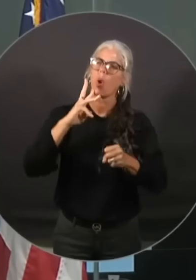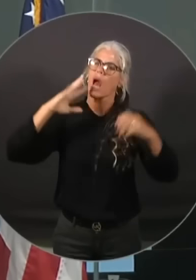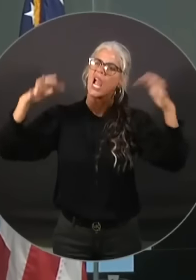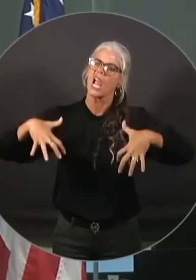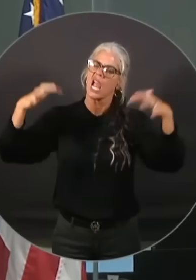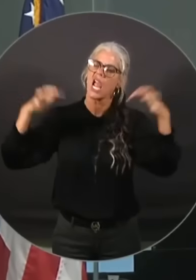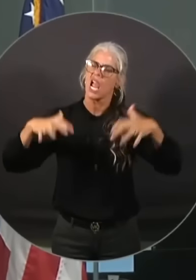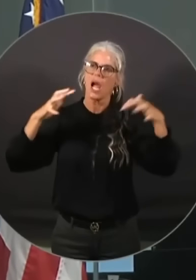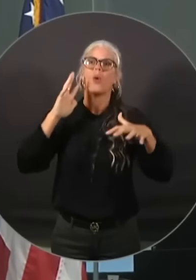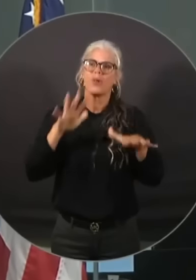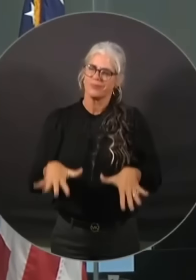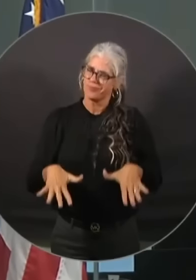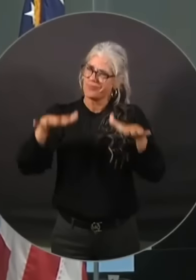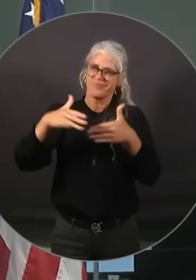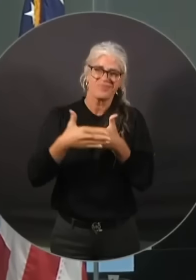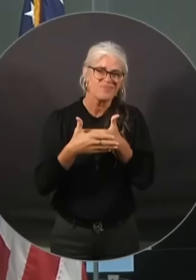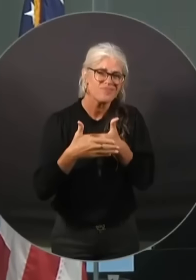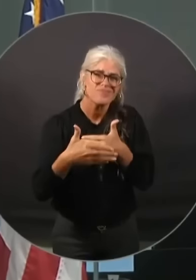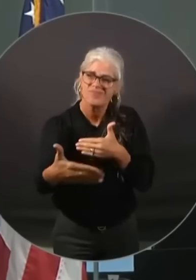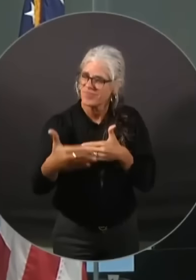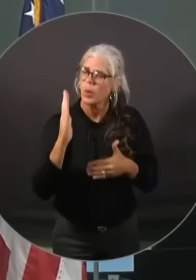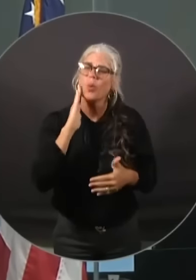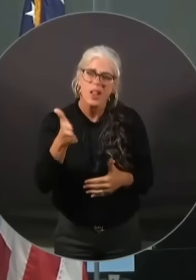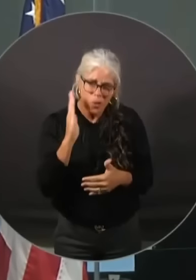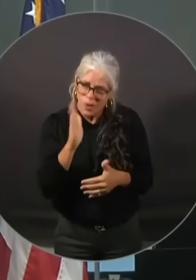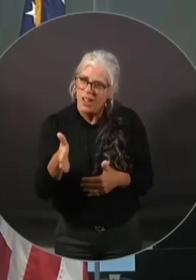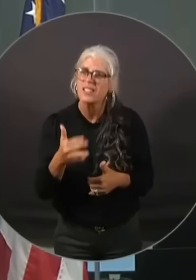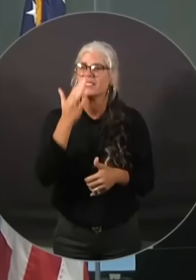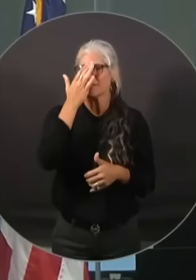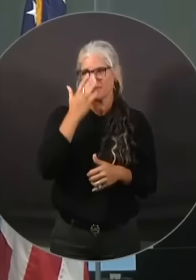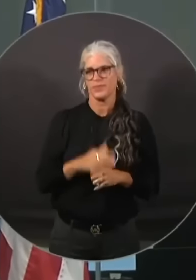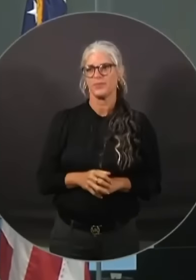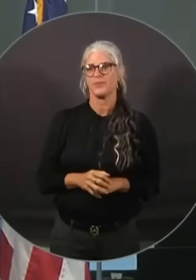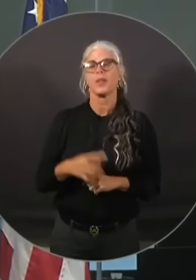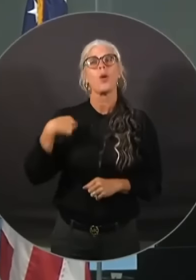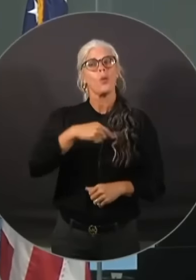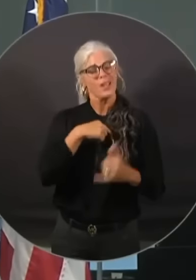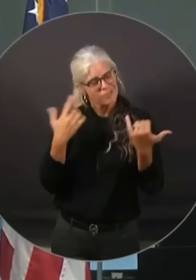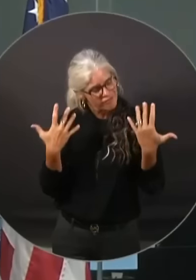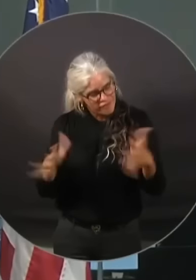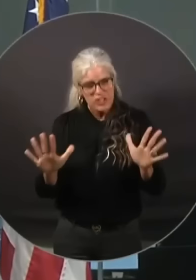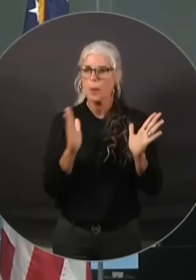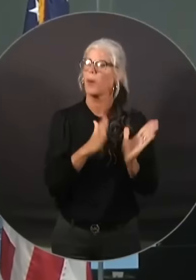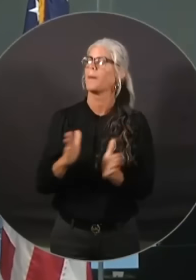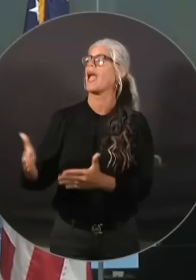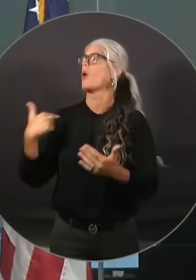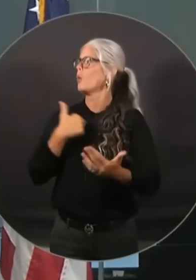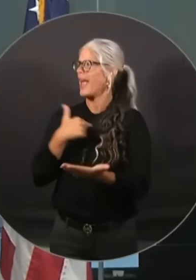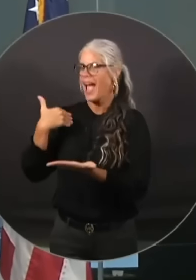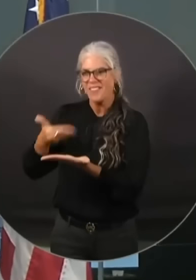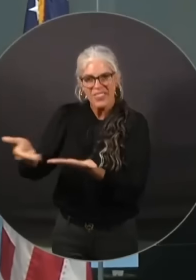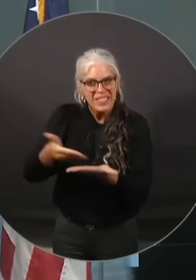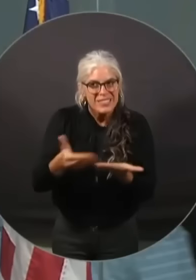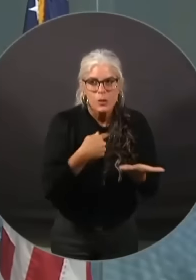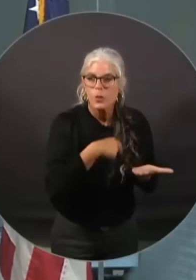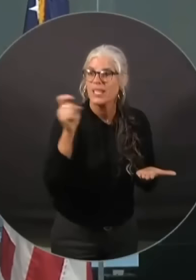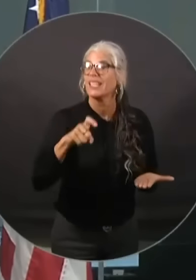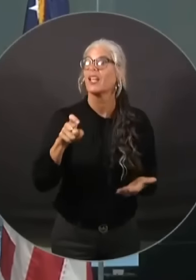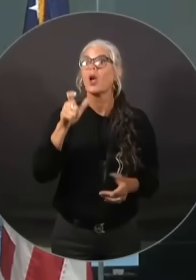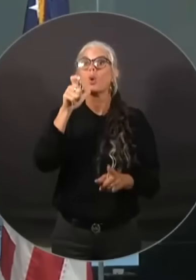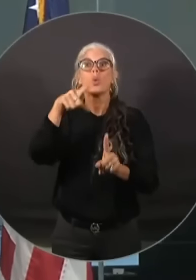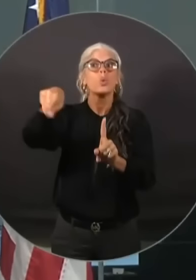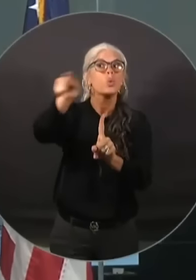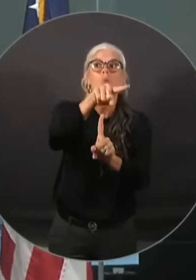ensuing days. But we are prepared. We have the resources that we need and those will be deployed as needed